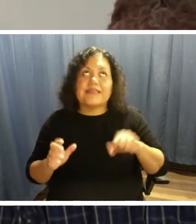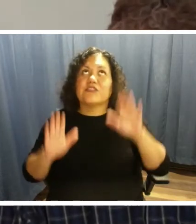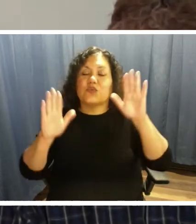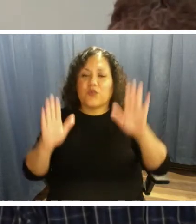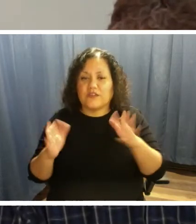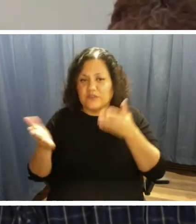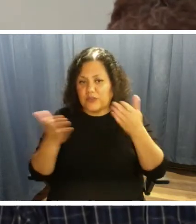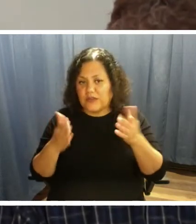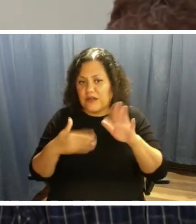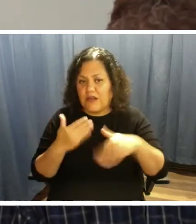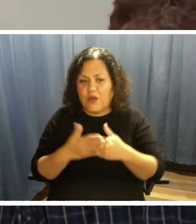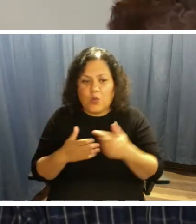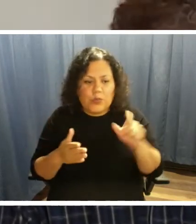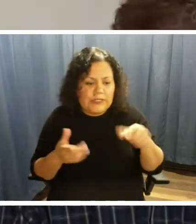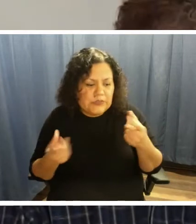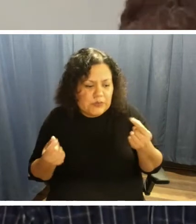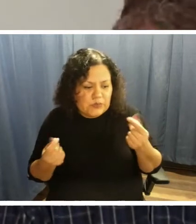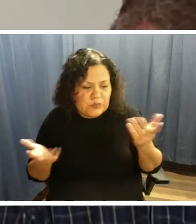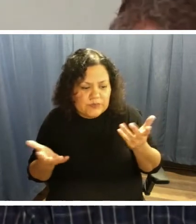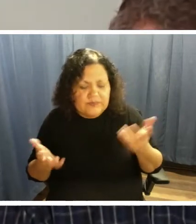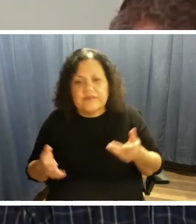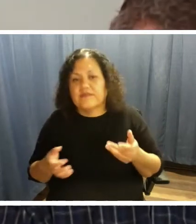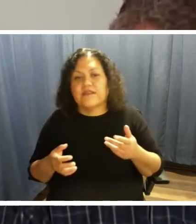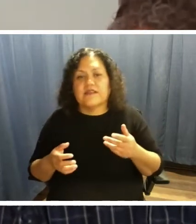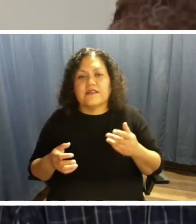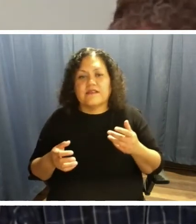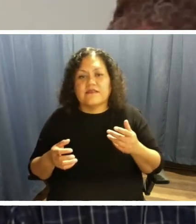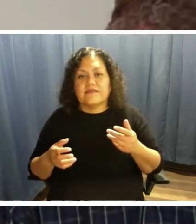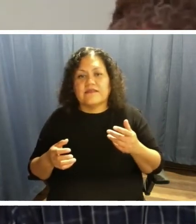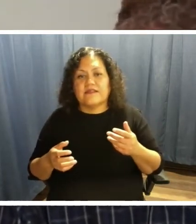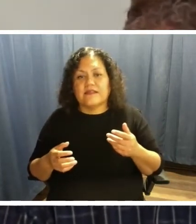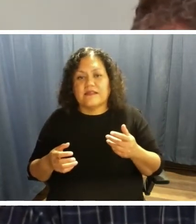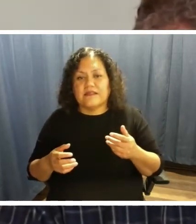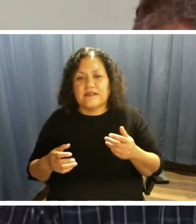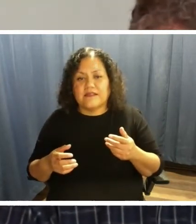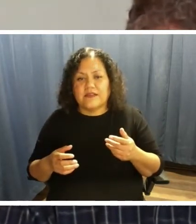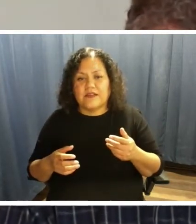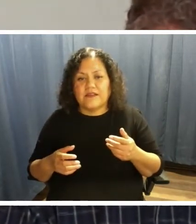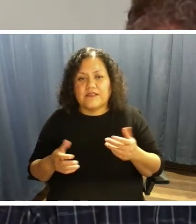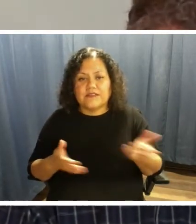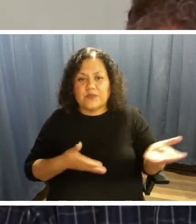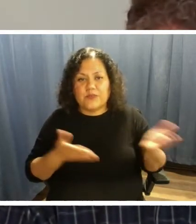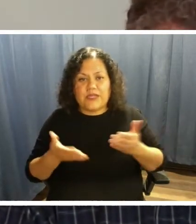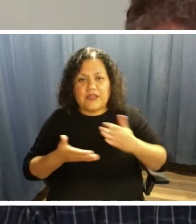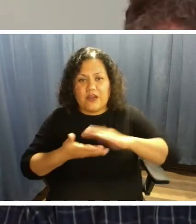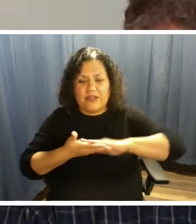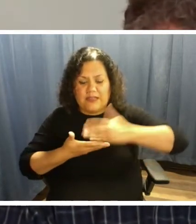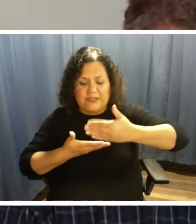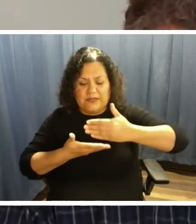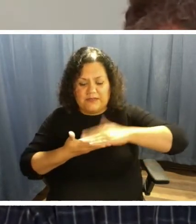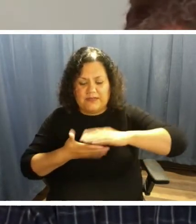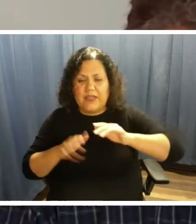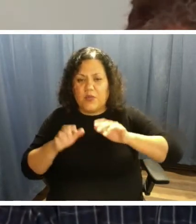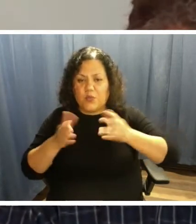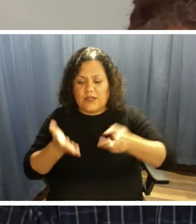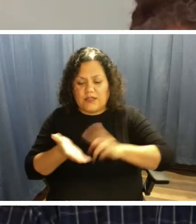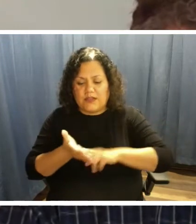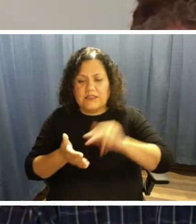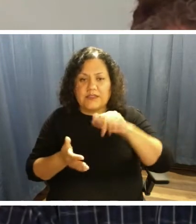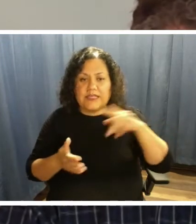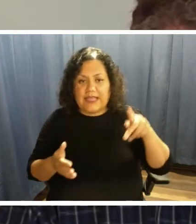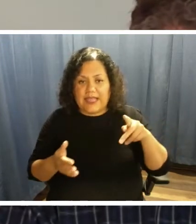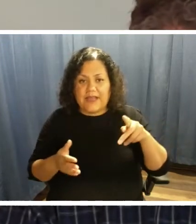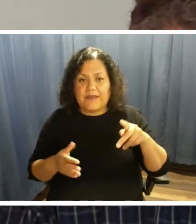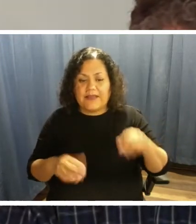we have to do is, you know, we carry our laptop and we log on to the app and then a live